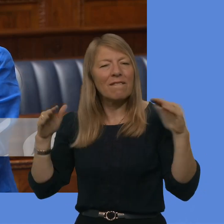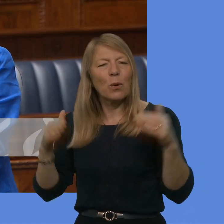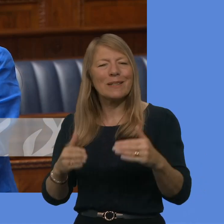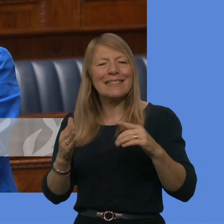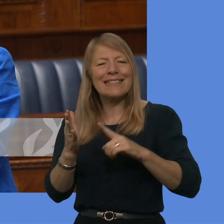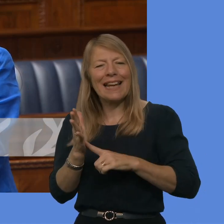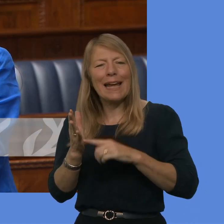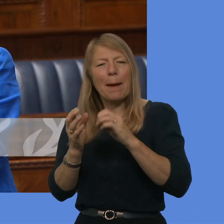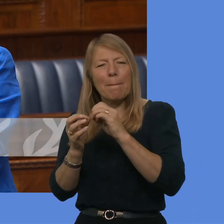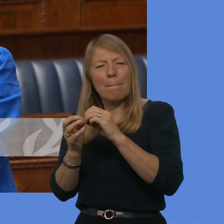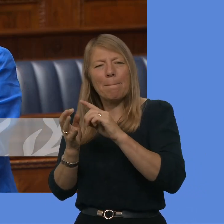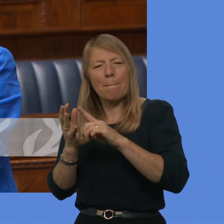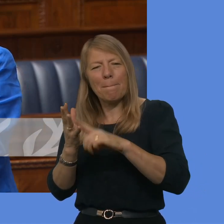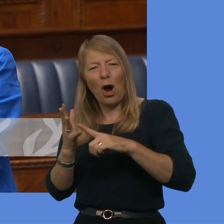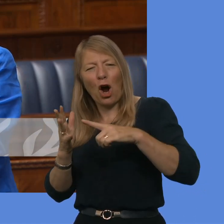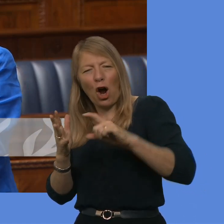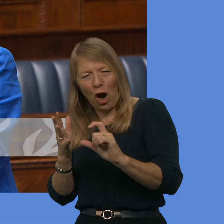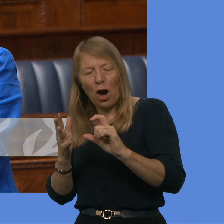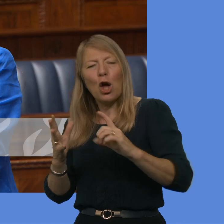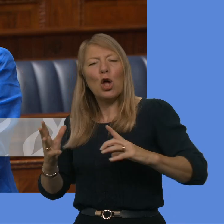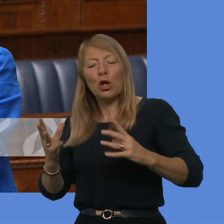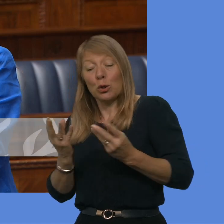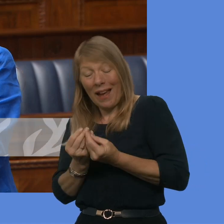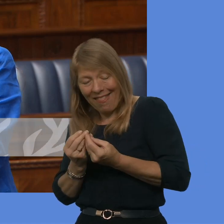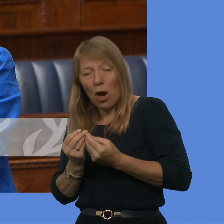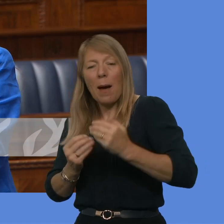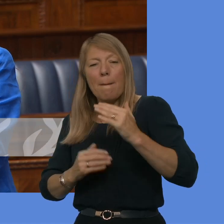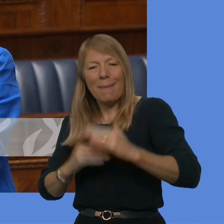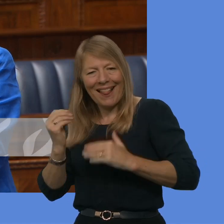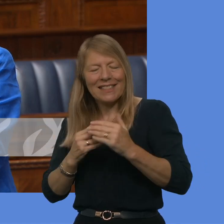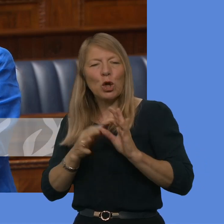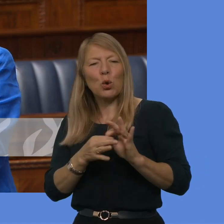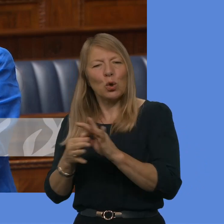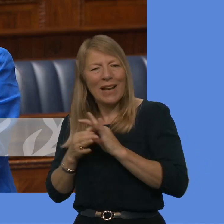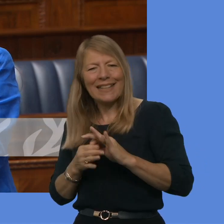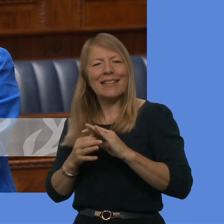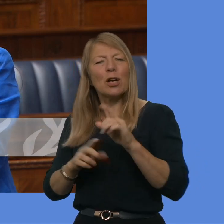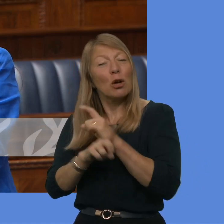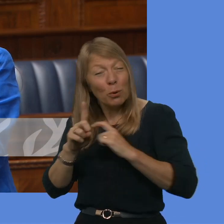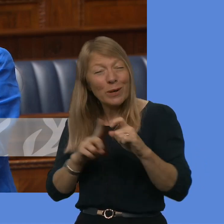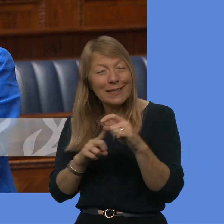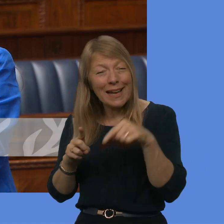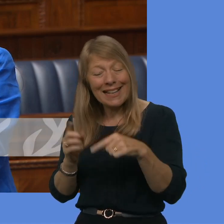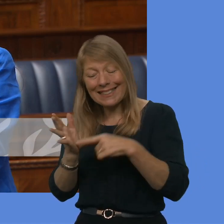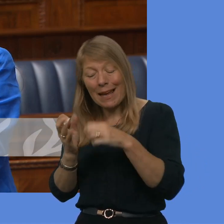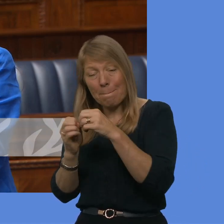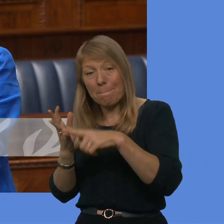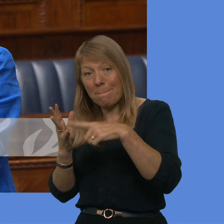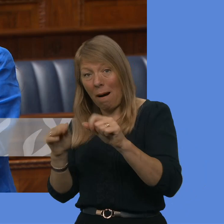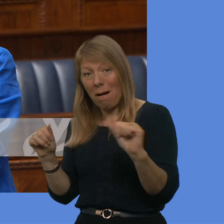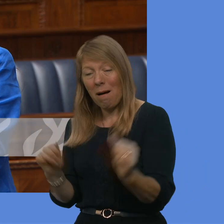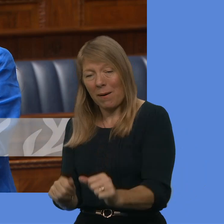Together Building a United Community. There has been hugely positive indications in terms of the impact of Together Building a United Community,